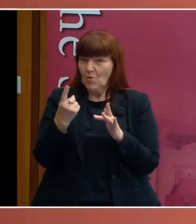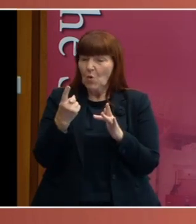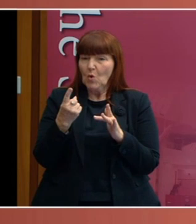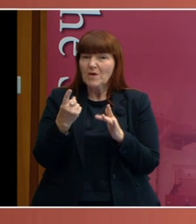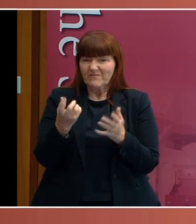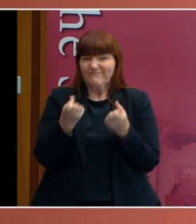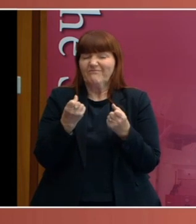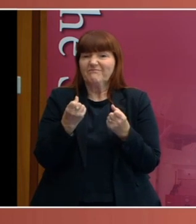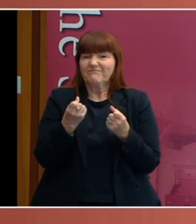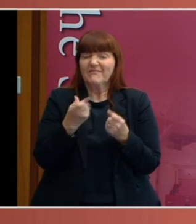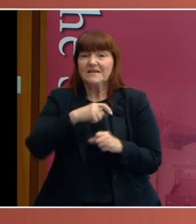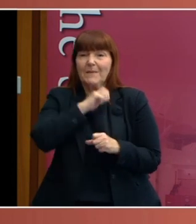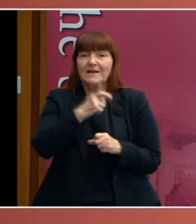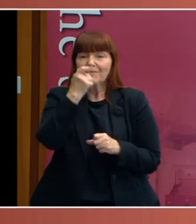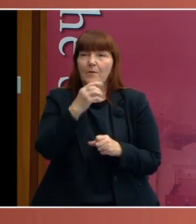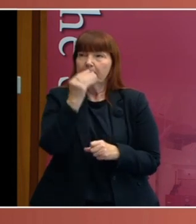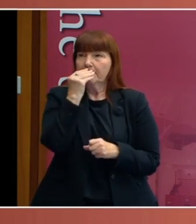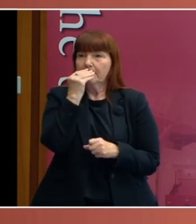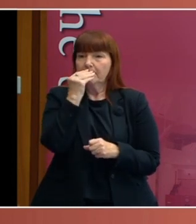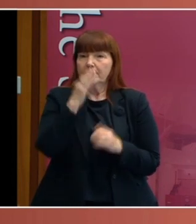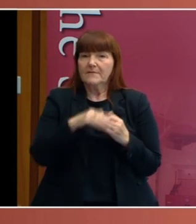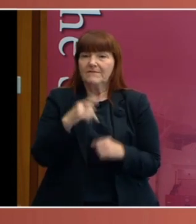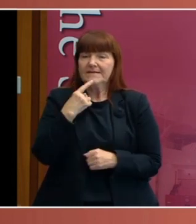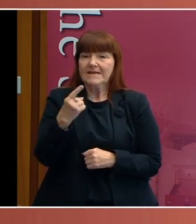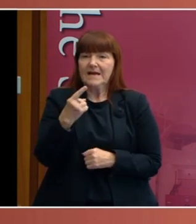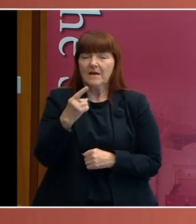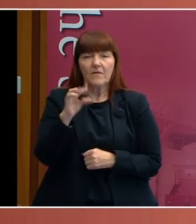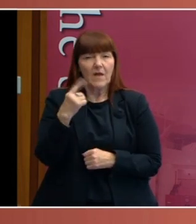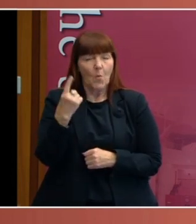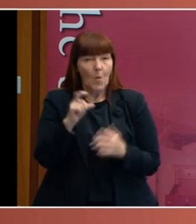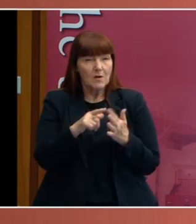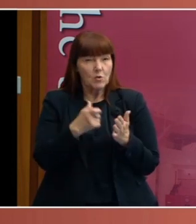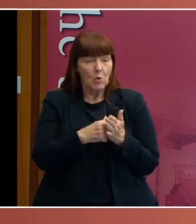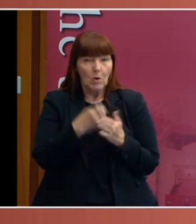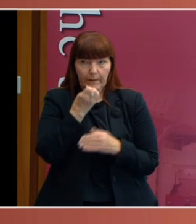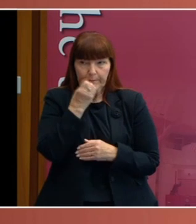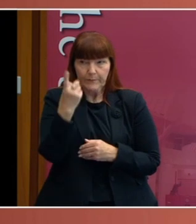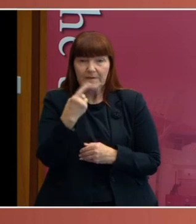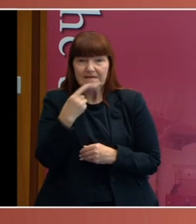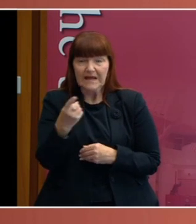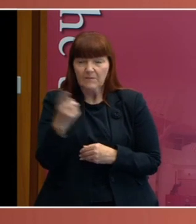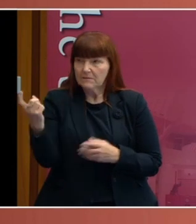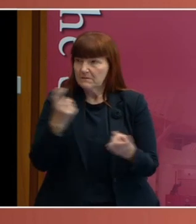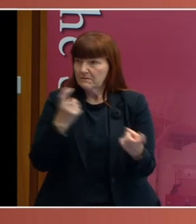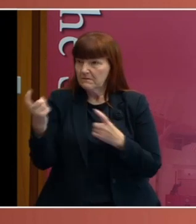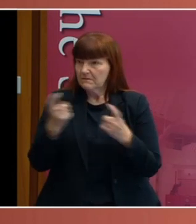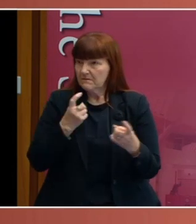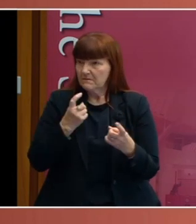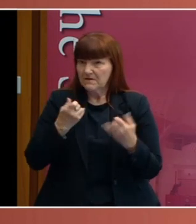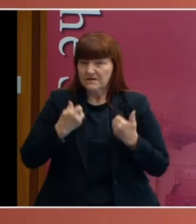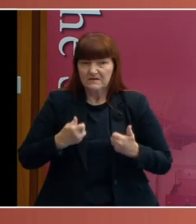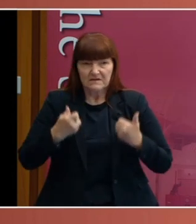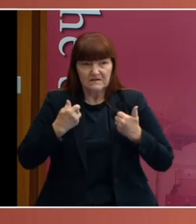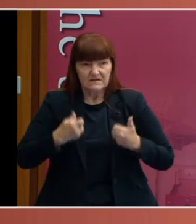but it didn't admit it. And it was only when a doctor blew the whistle because he was getting a lot of people coming to him with